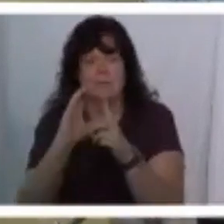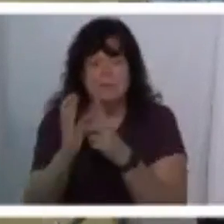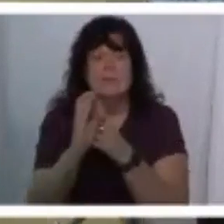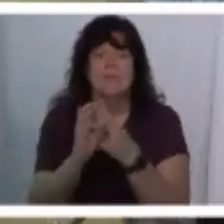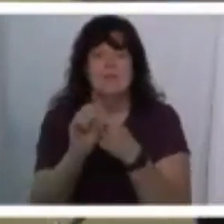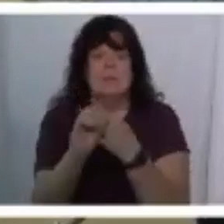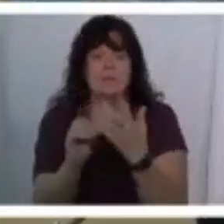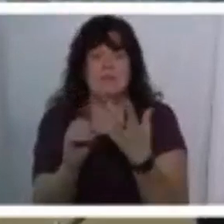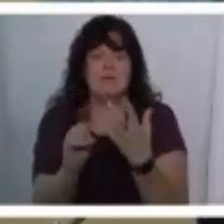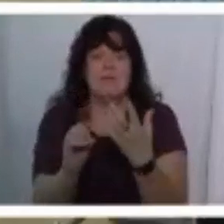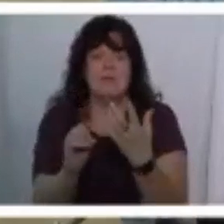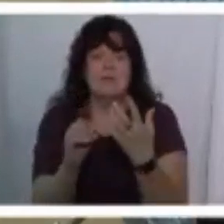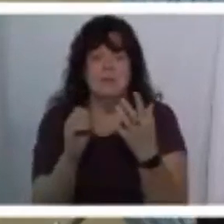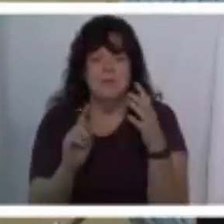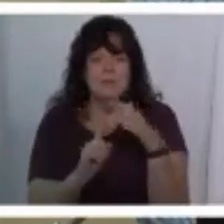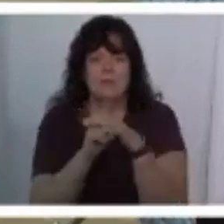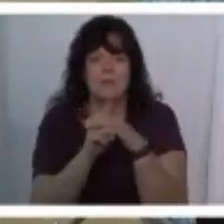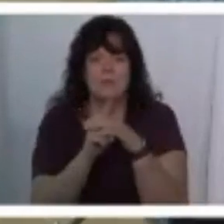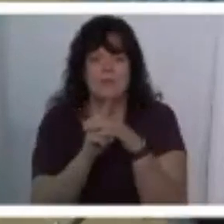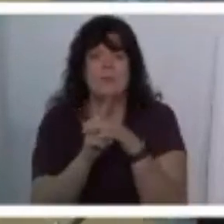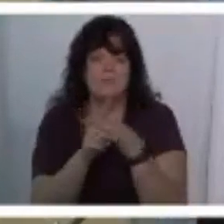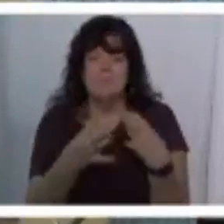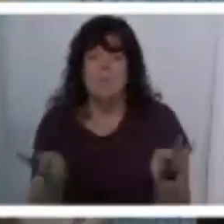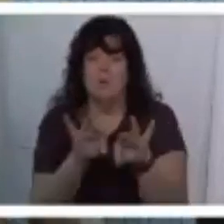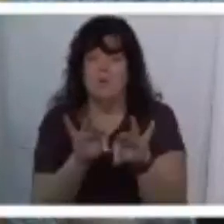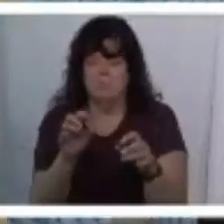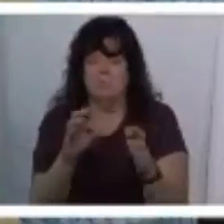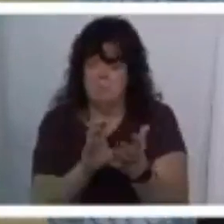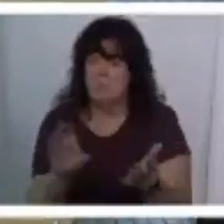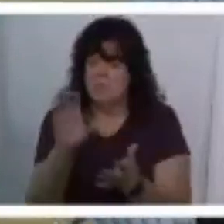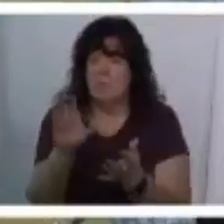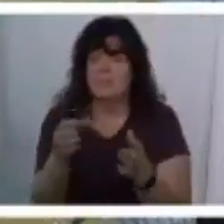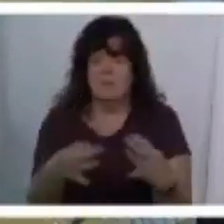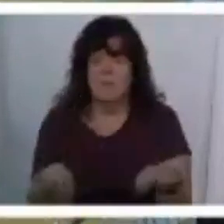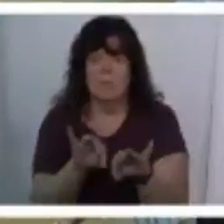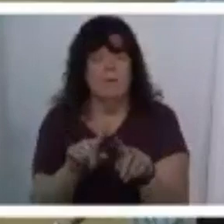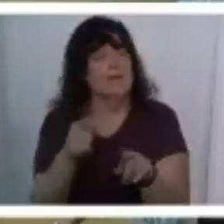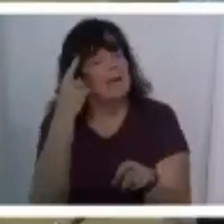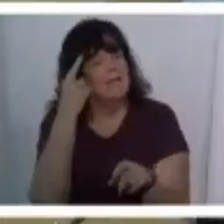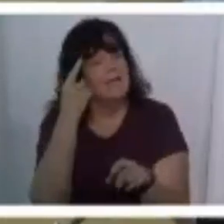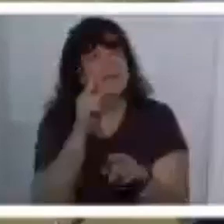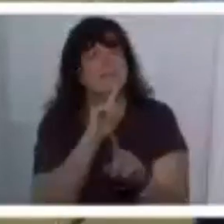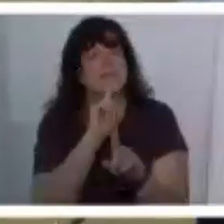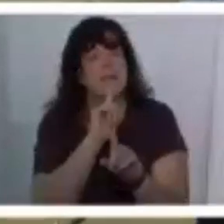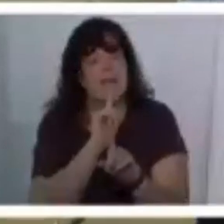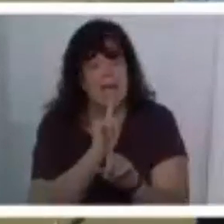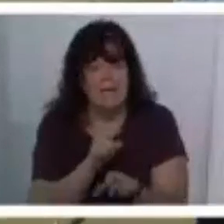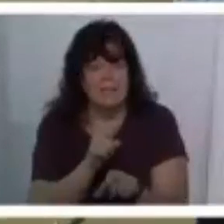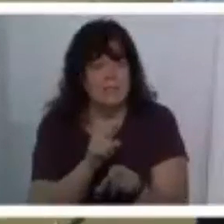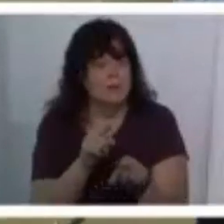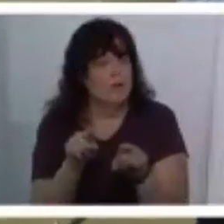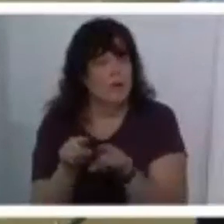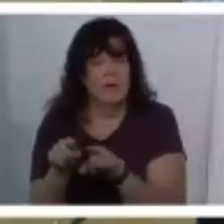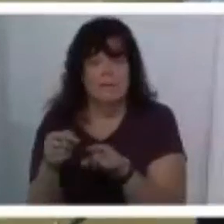yeah showing up is important and giving is important but i think the solution is as it always